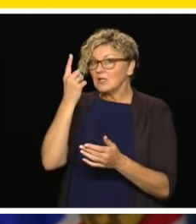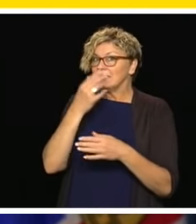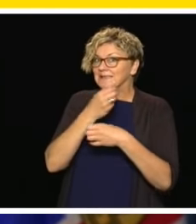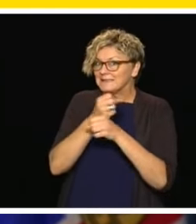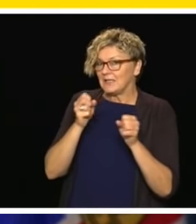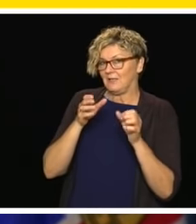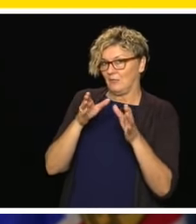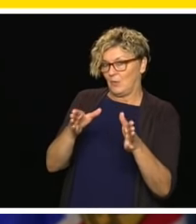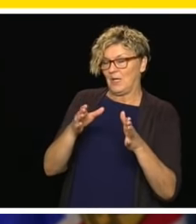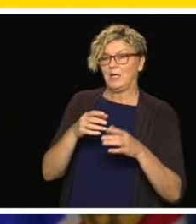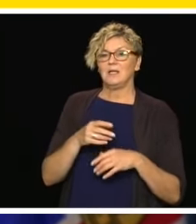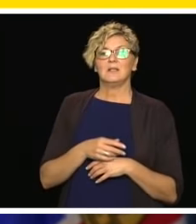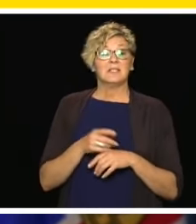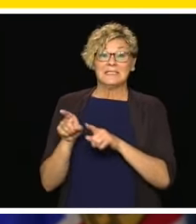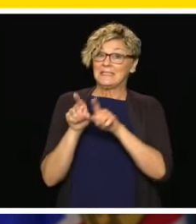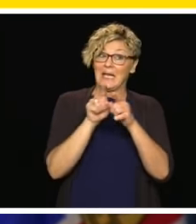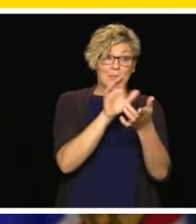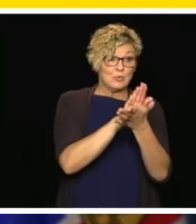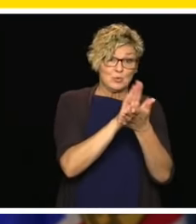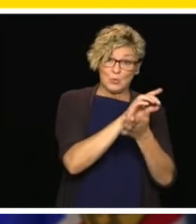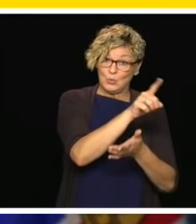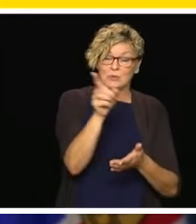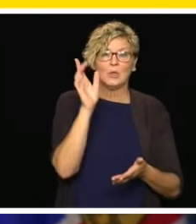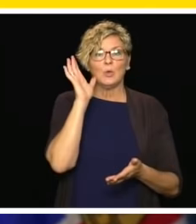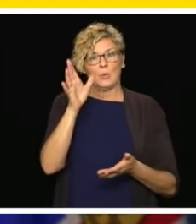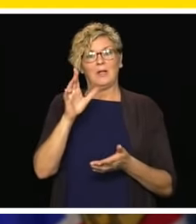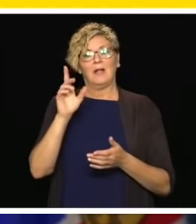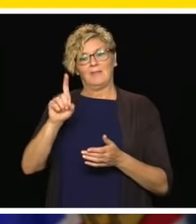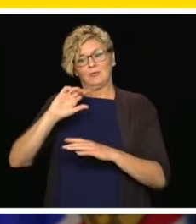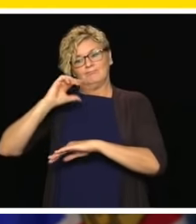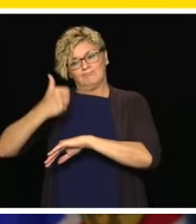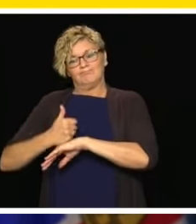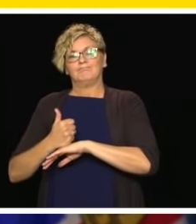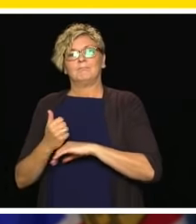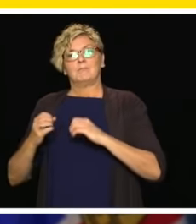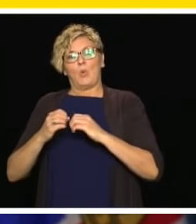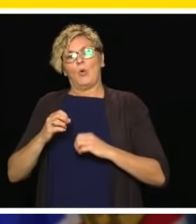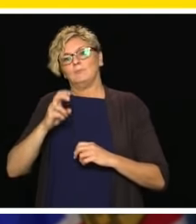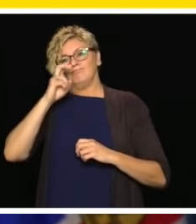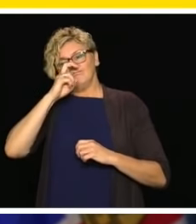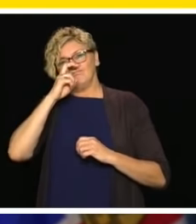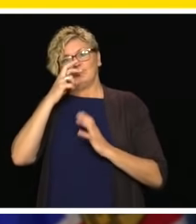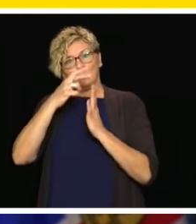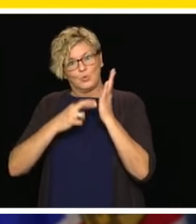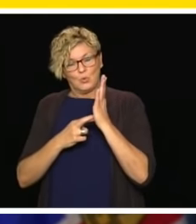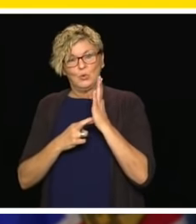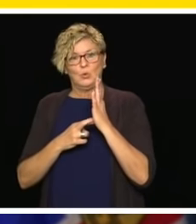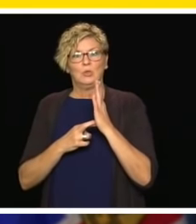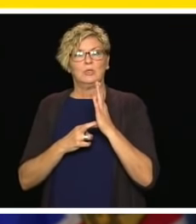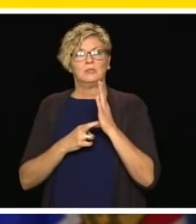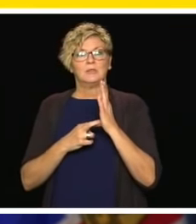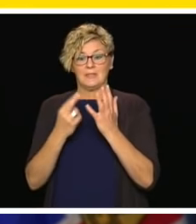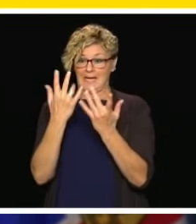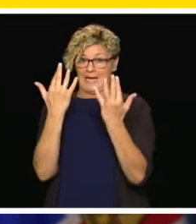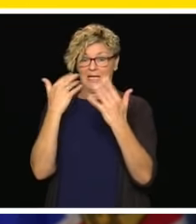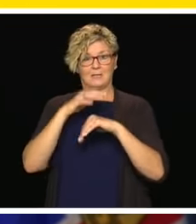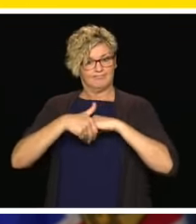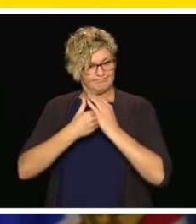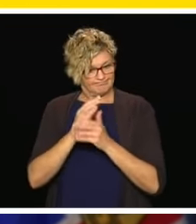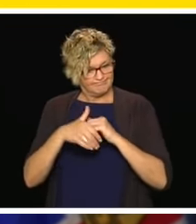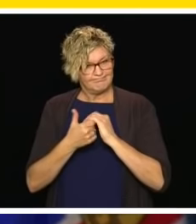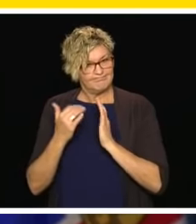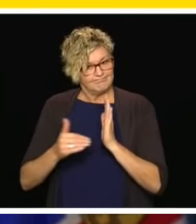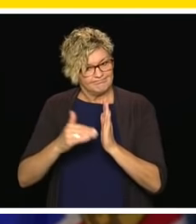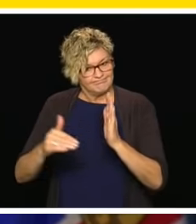child care centres will need to take additional precautions to maintain health and safety, which could include wash your hands